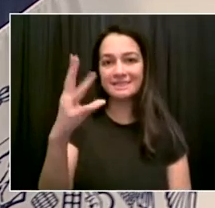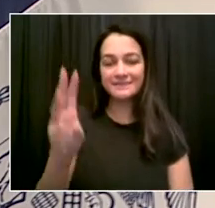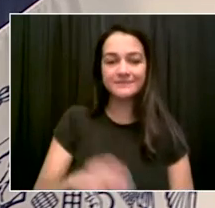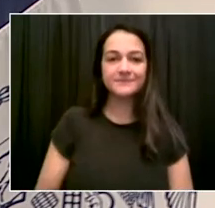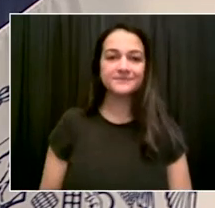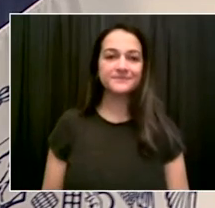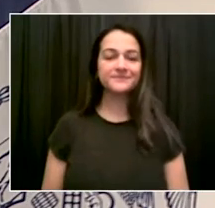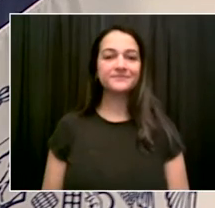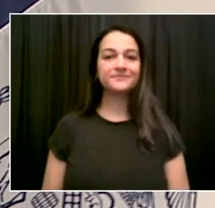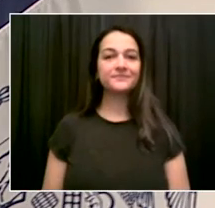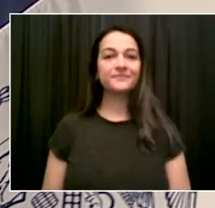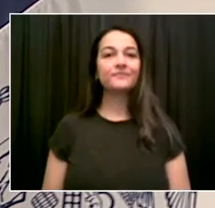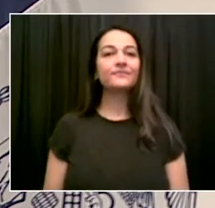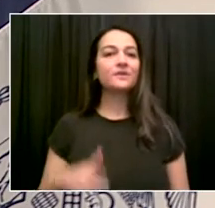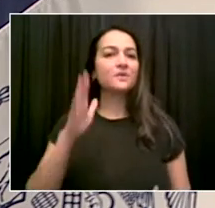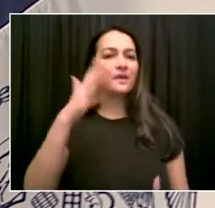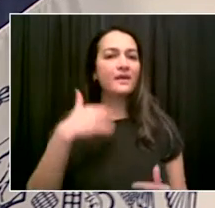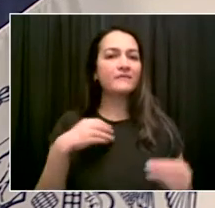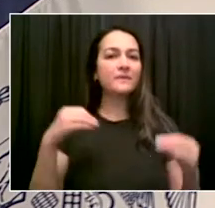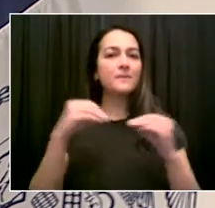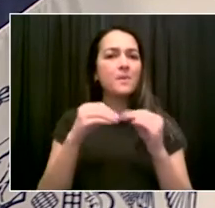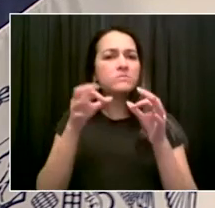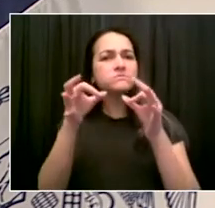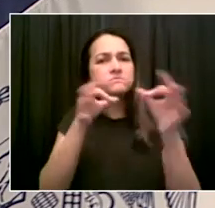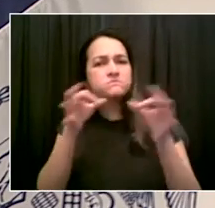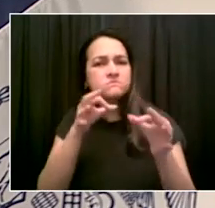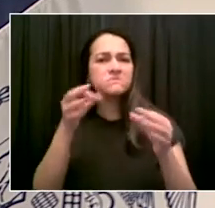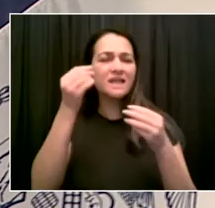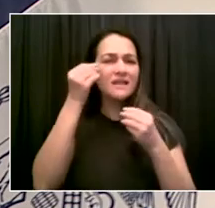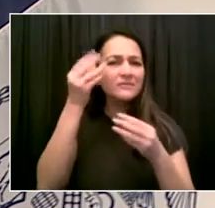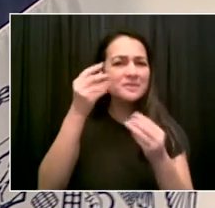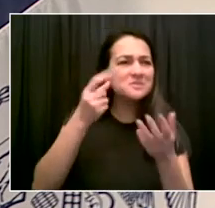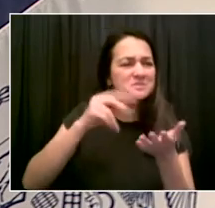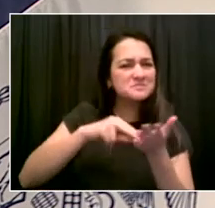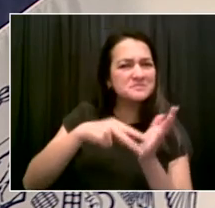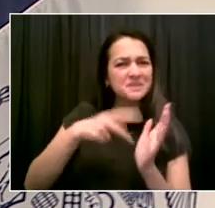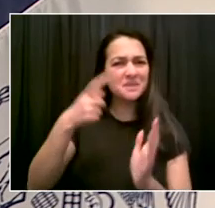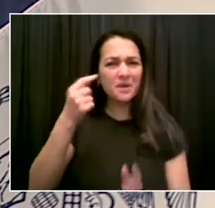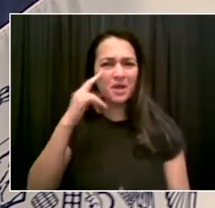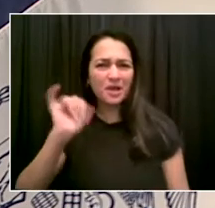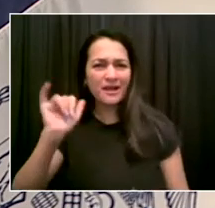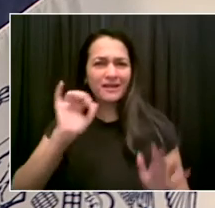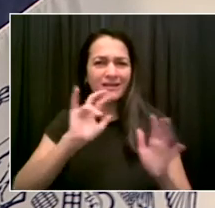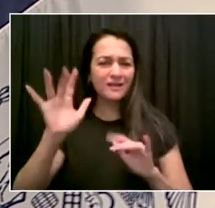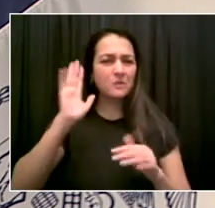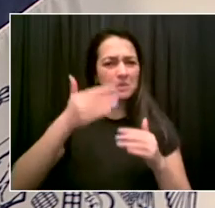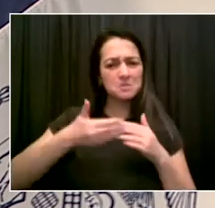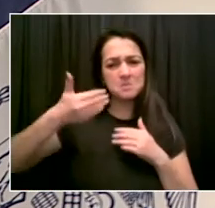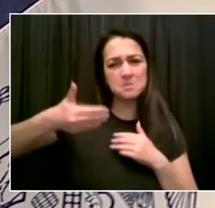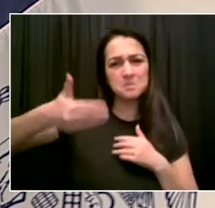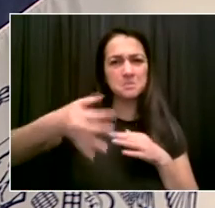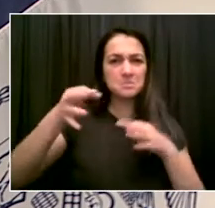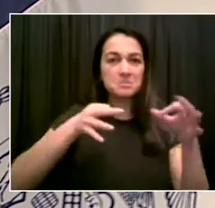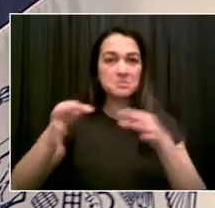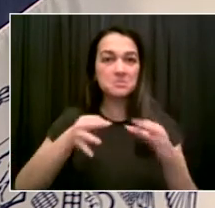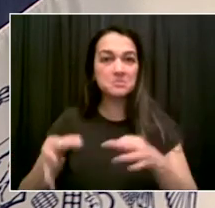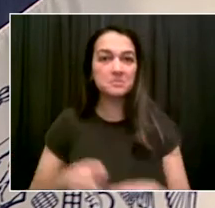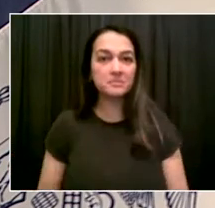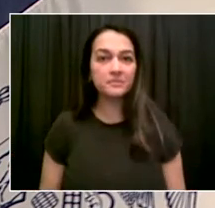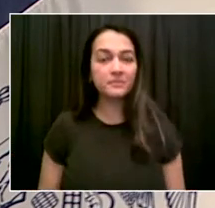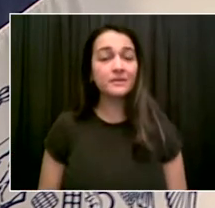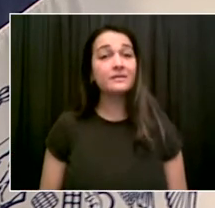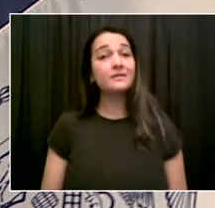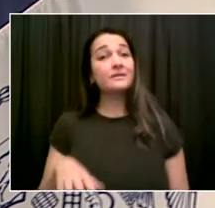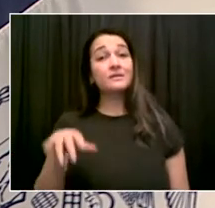we know that this is what's going to turn the tide. And we also know that people are going to get a really clear message. If you want to participate in our society